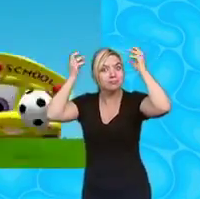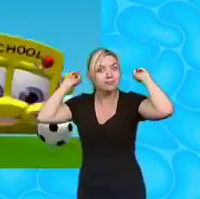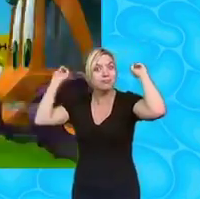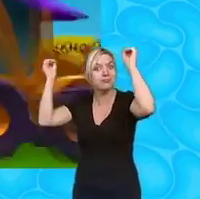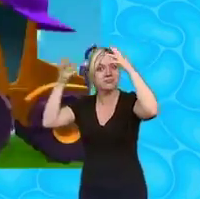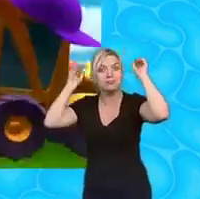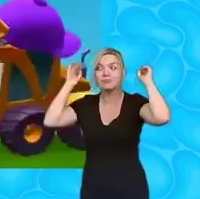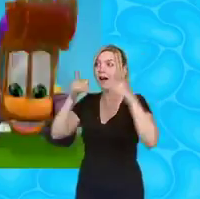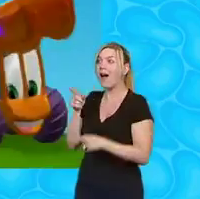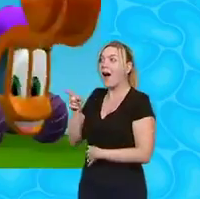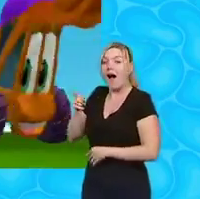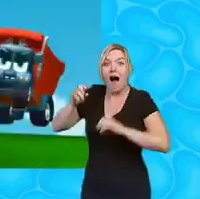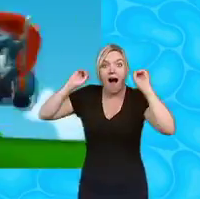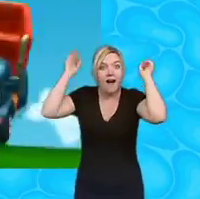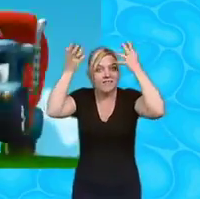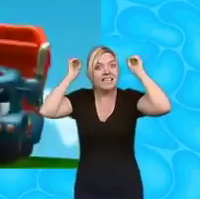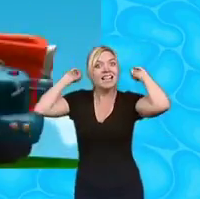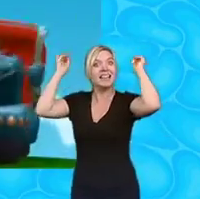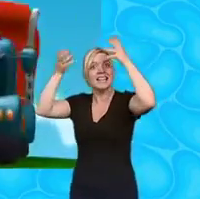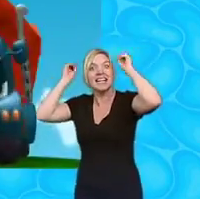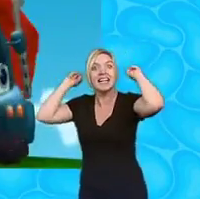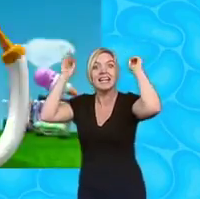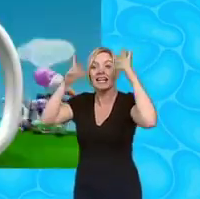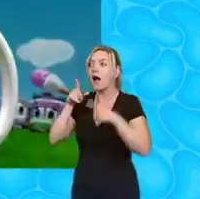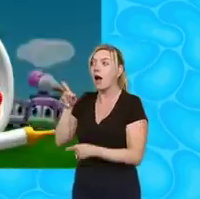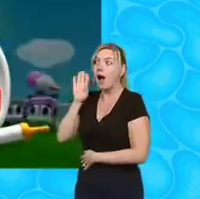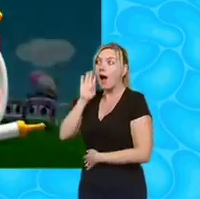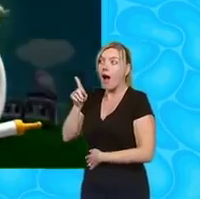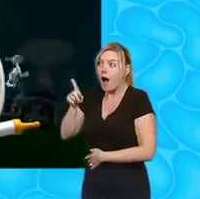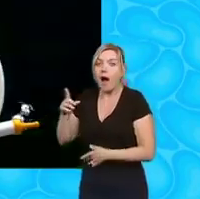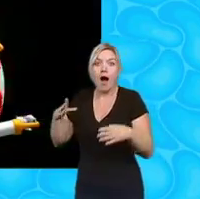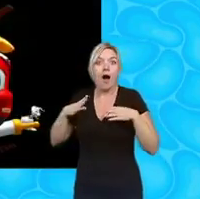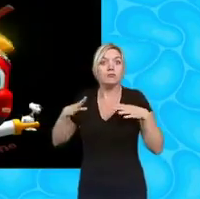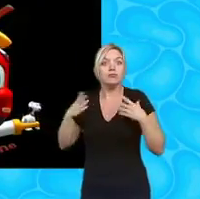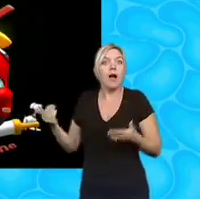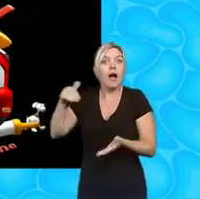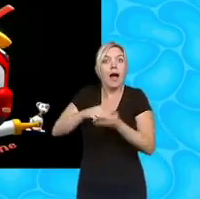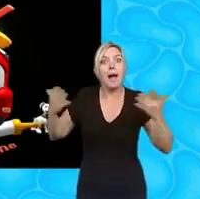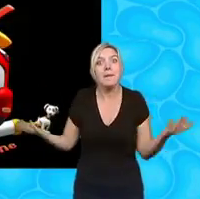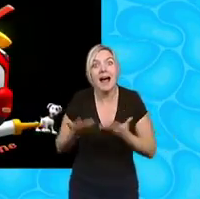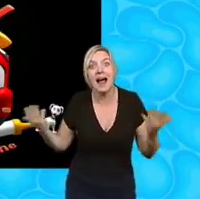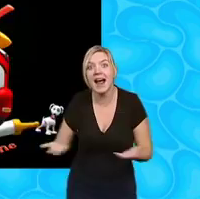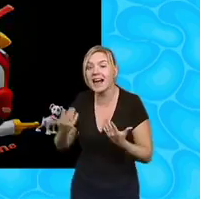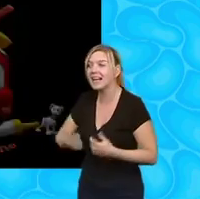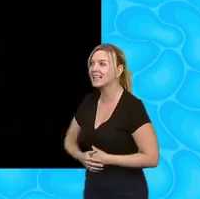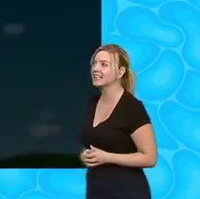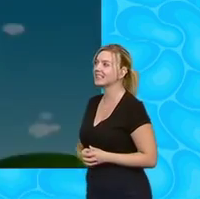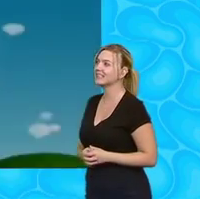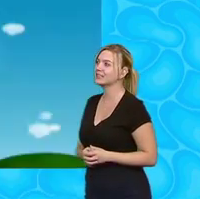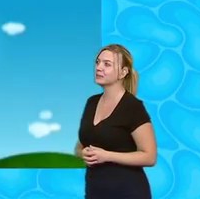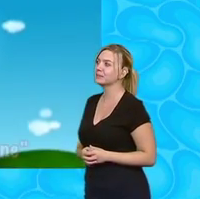sound of your sirens Finley the fire engine here comes Finley it's time to play